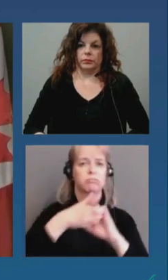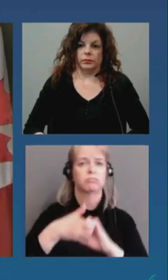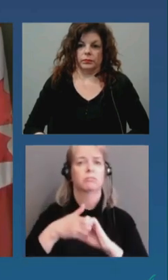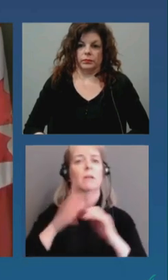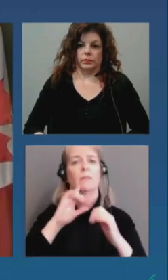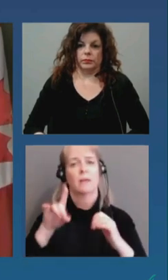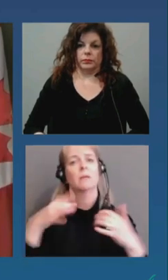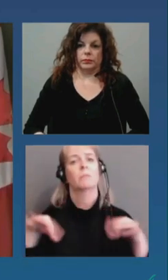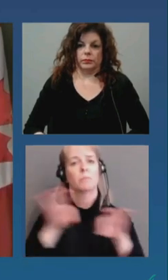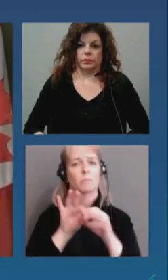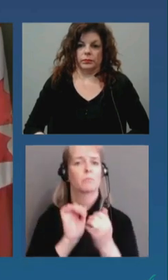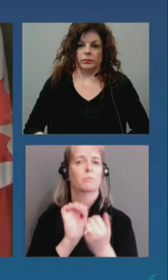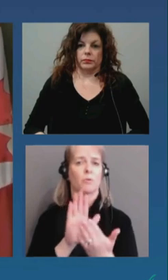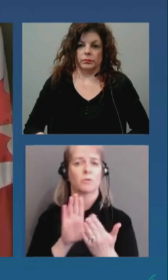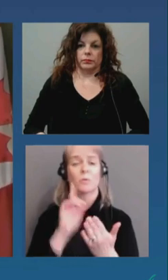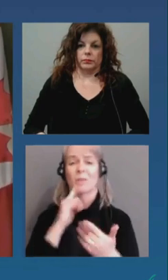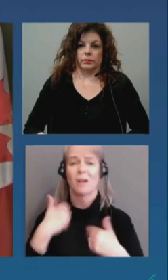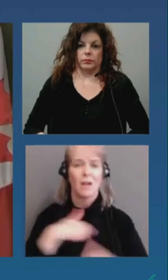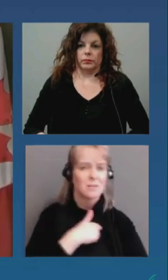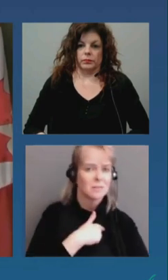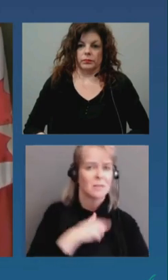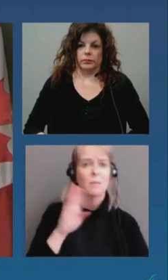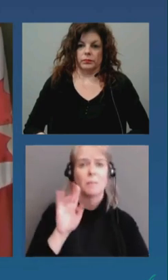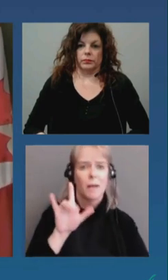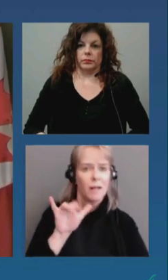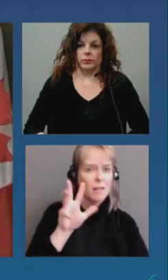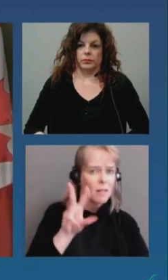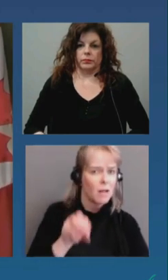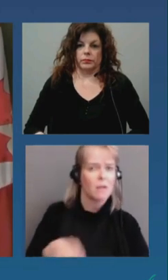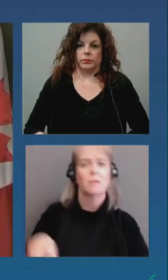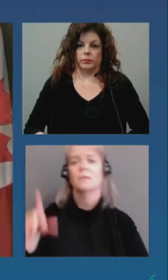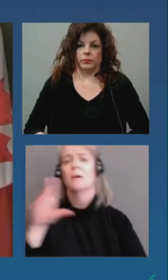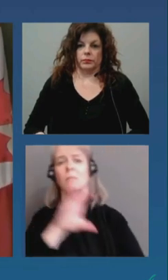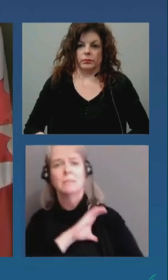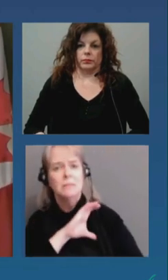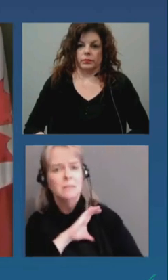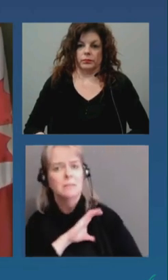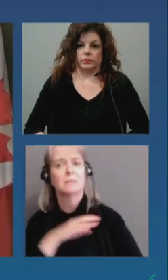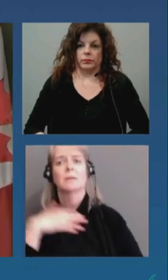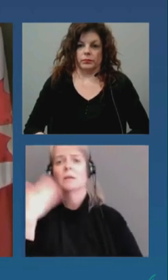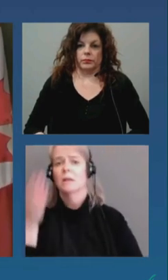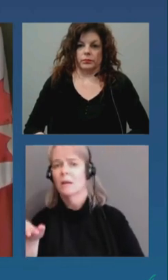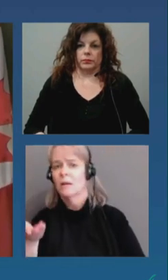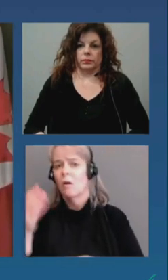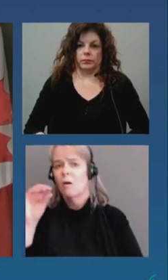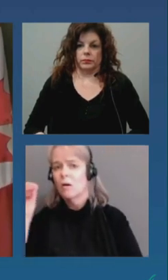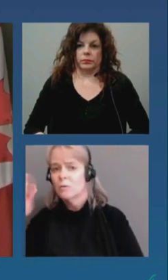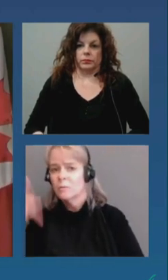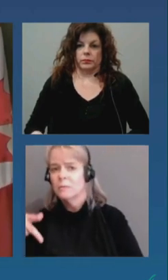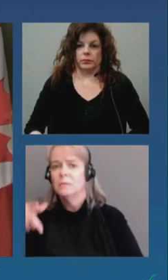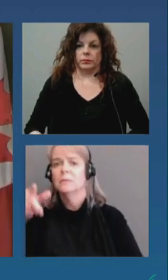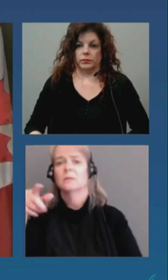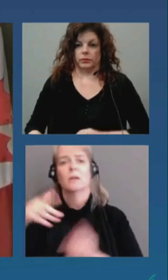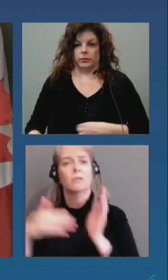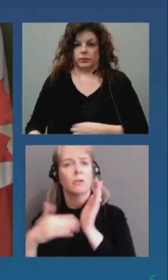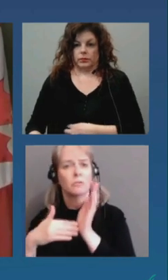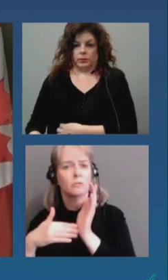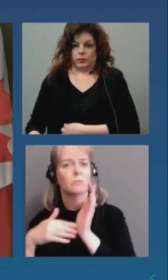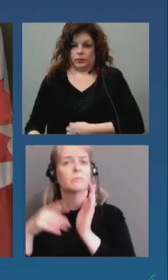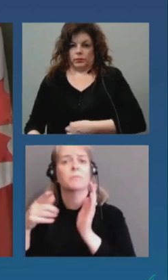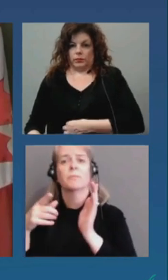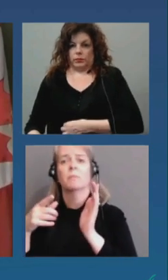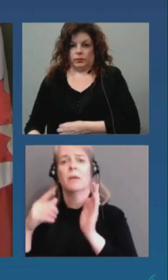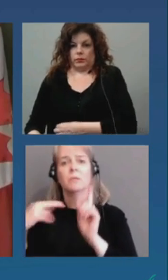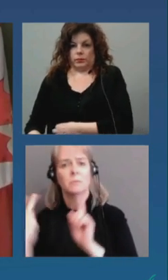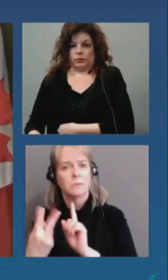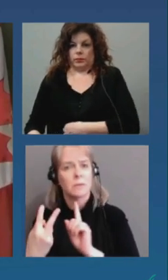try to understand how can we best achieve her public health objectives on the enforcement side and we adapt to do that and i would